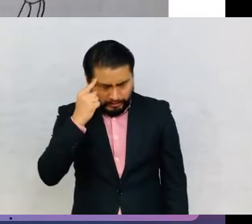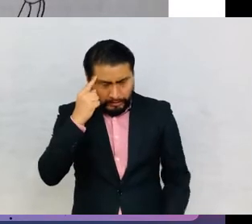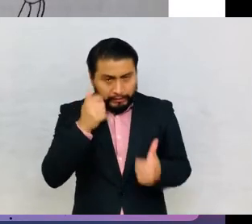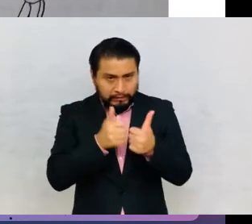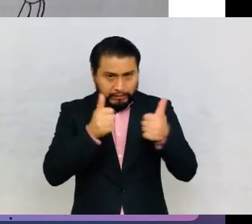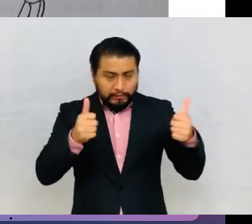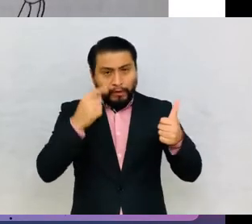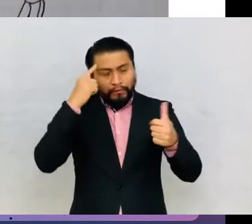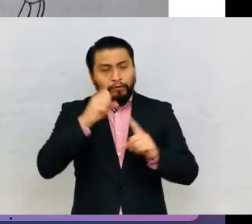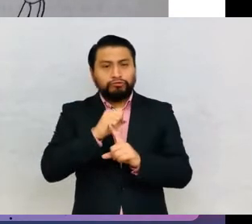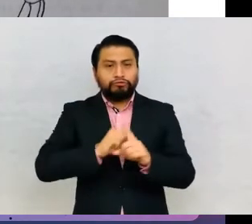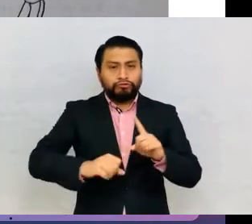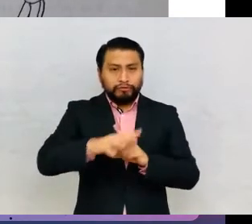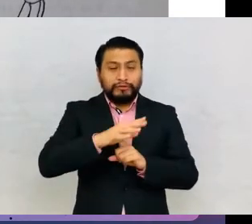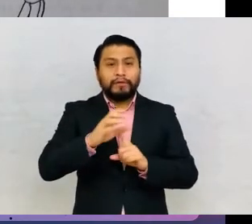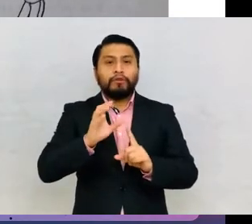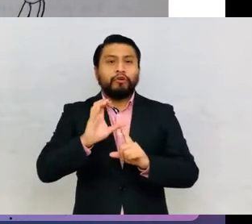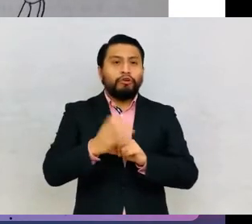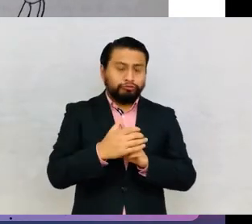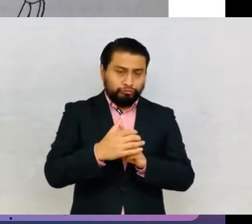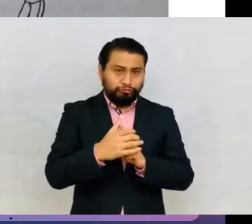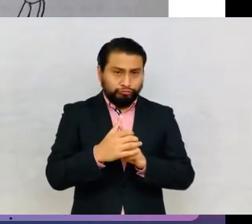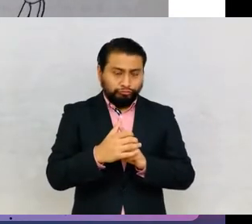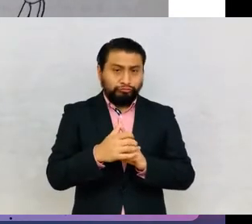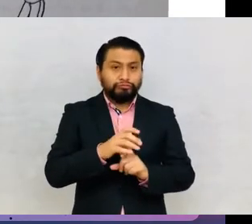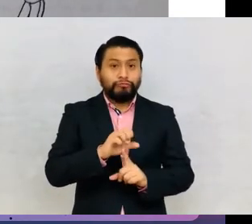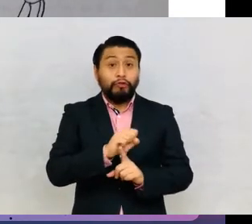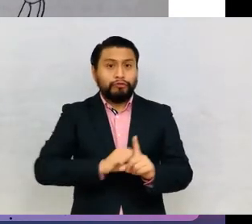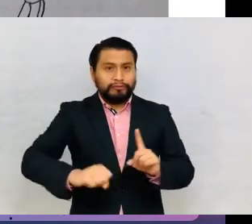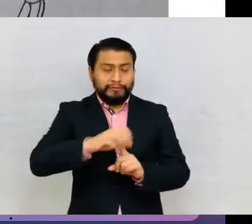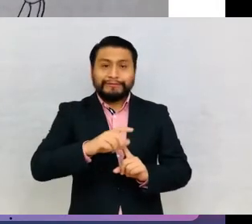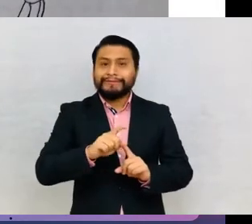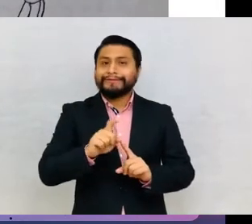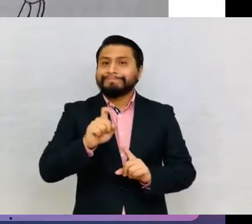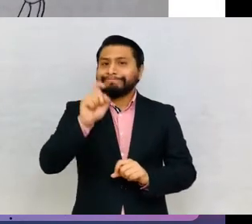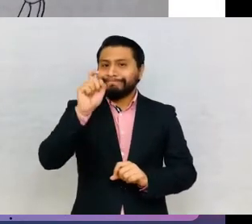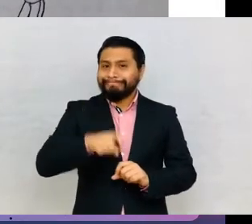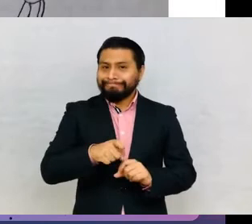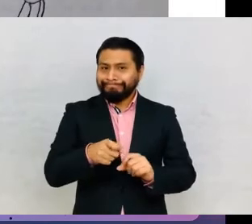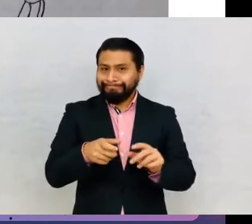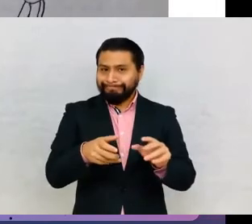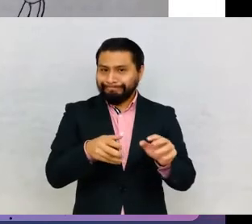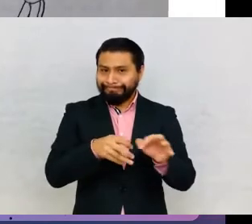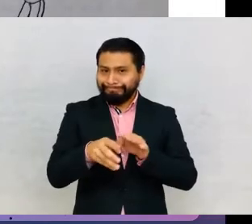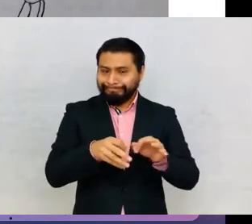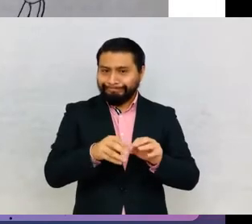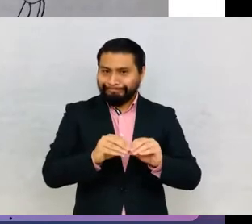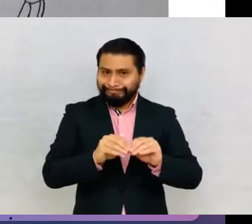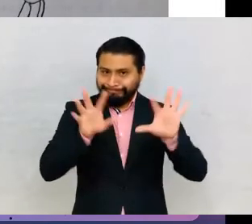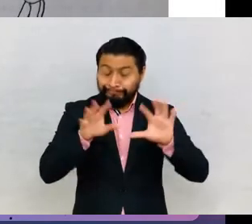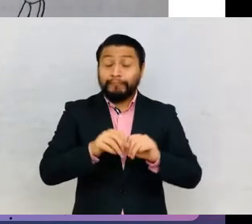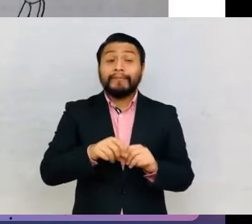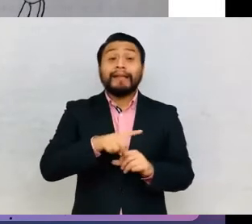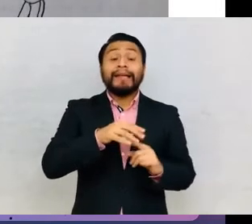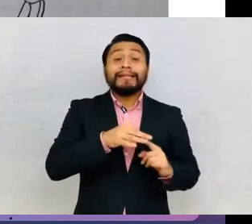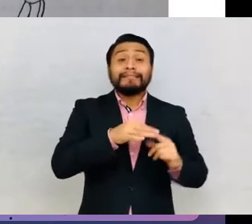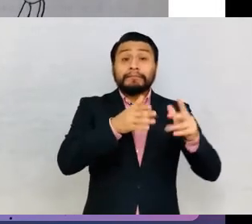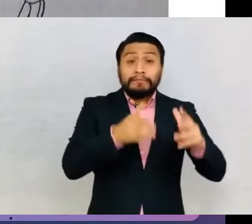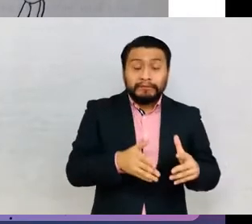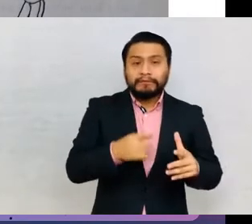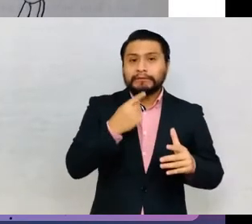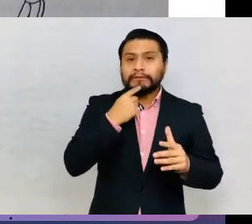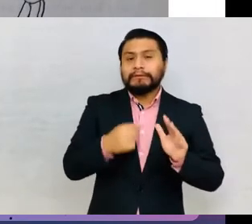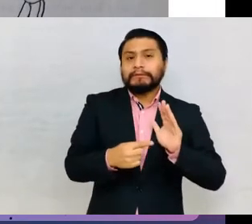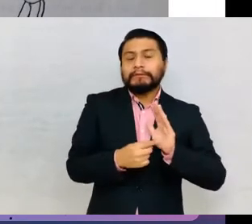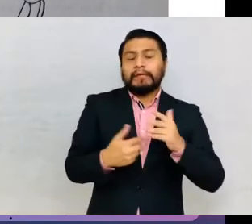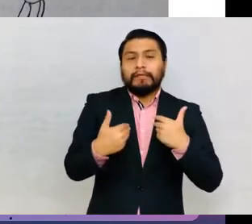from its social and cultural context must be made clear. The specialists resisted expressing